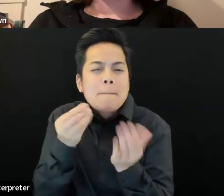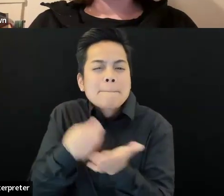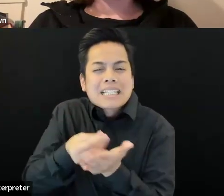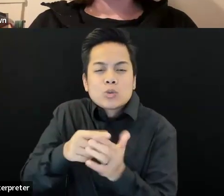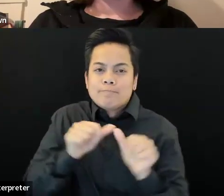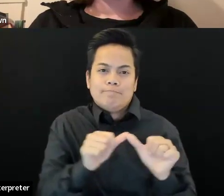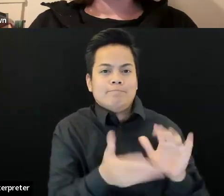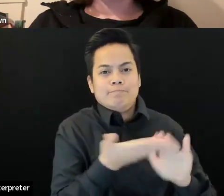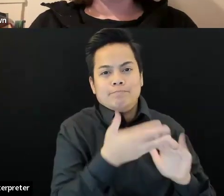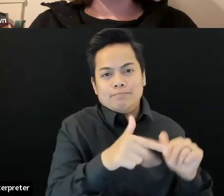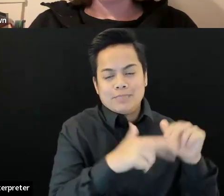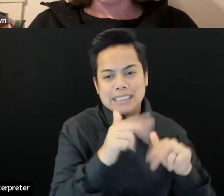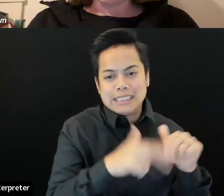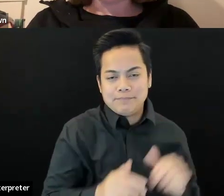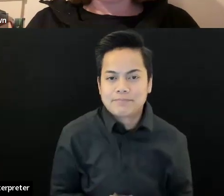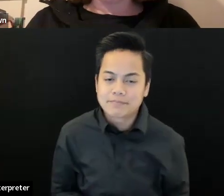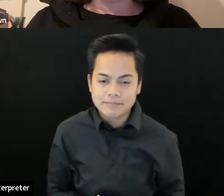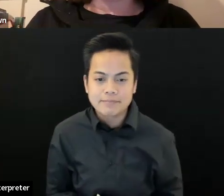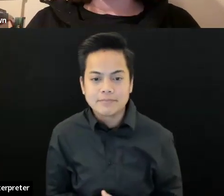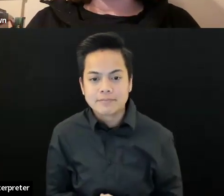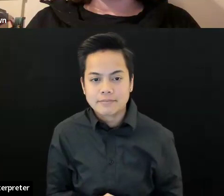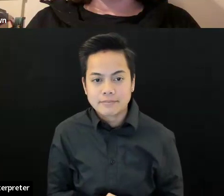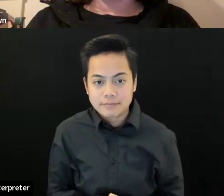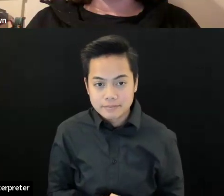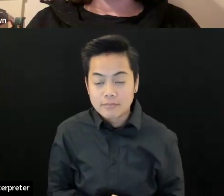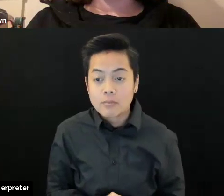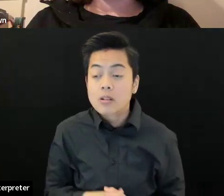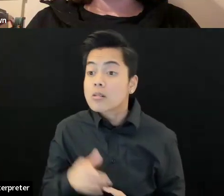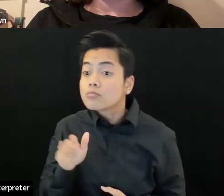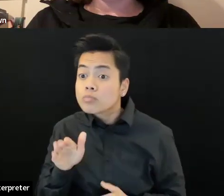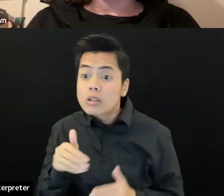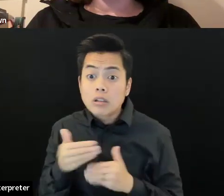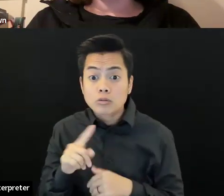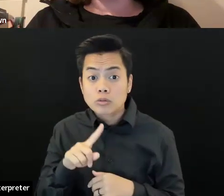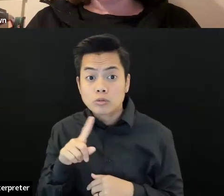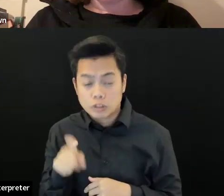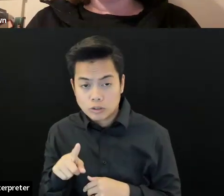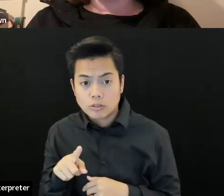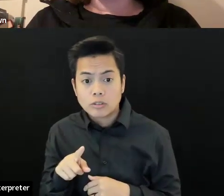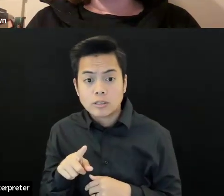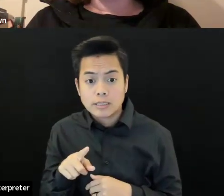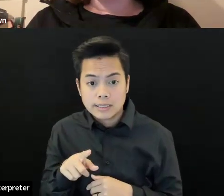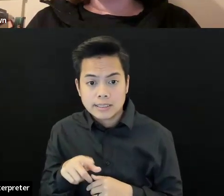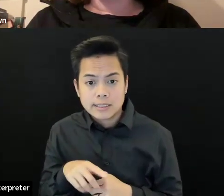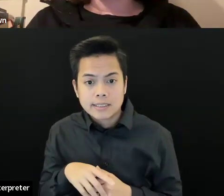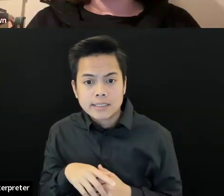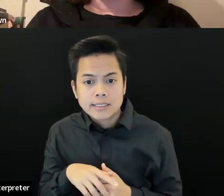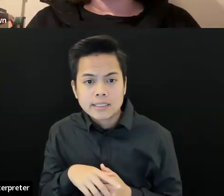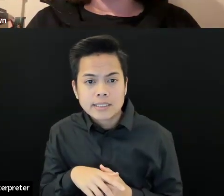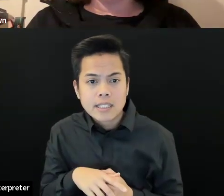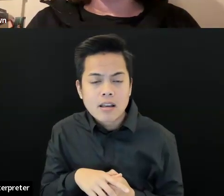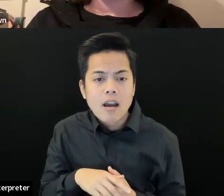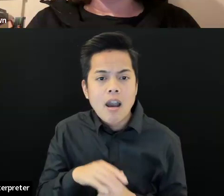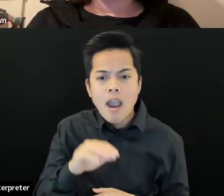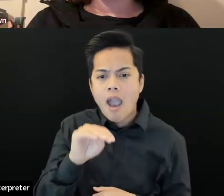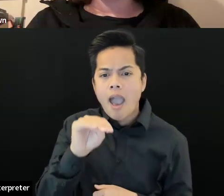Next question. Yes. All right. So from M Elo, I can't speak or sign. Could you read my